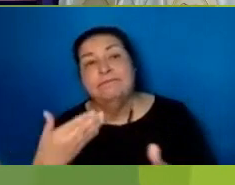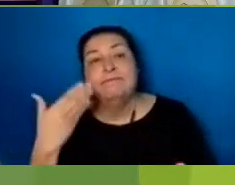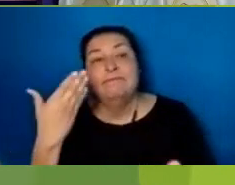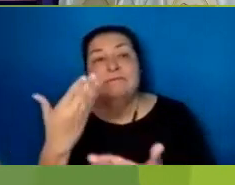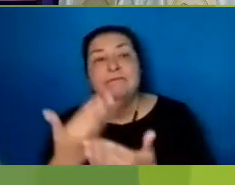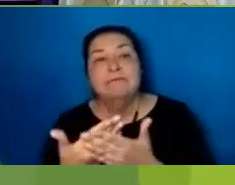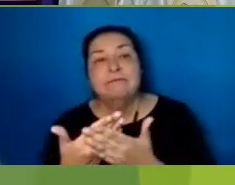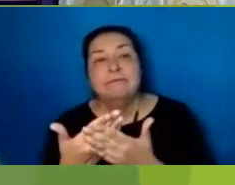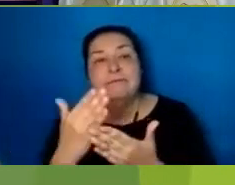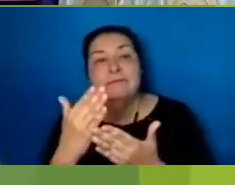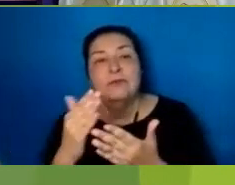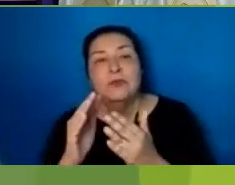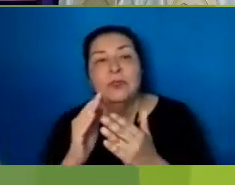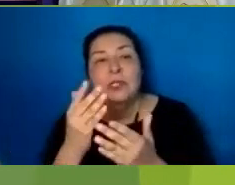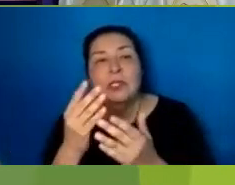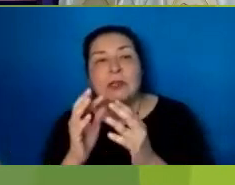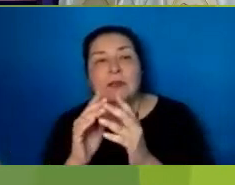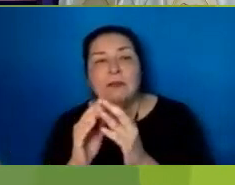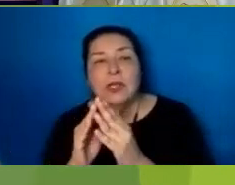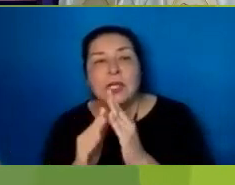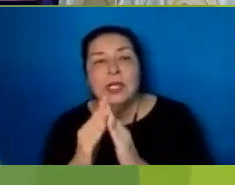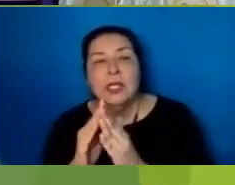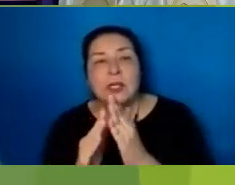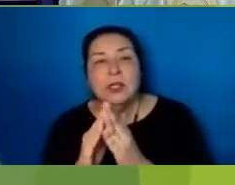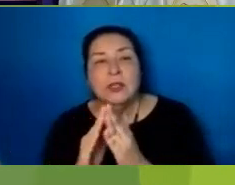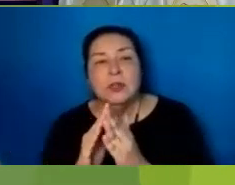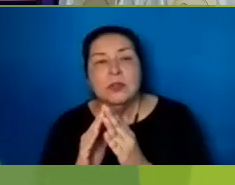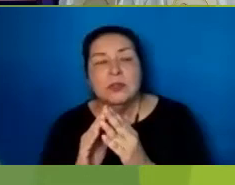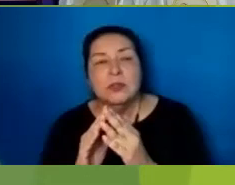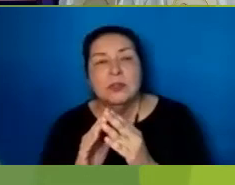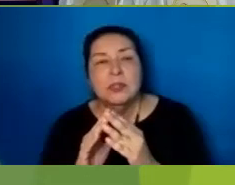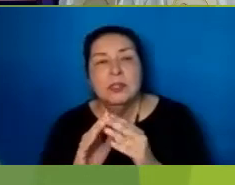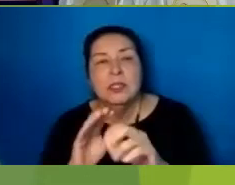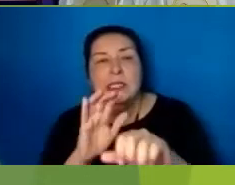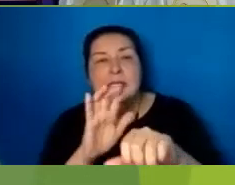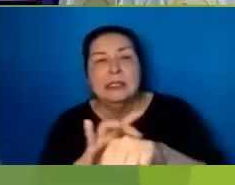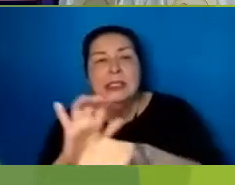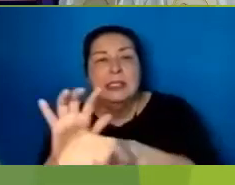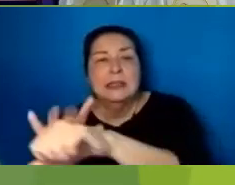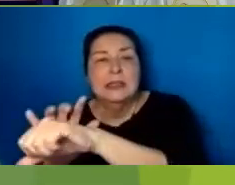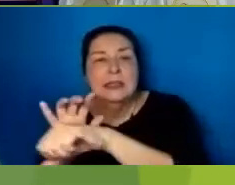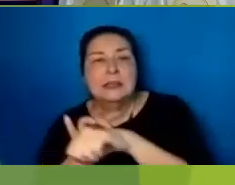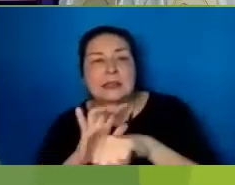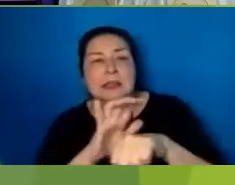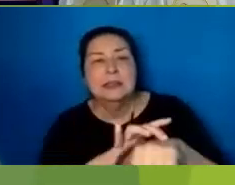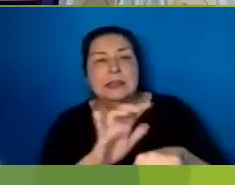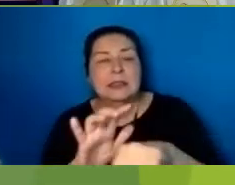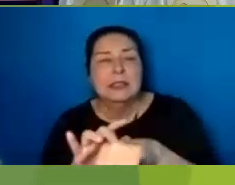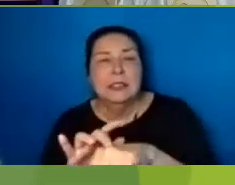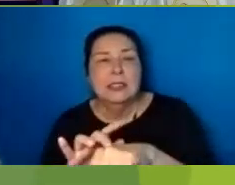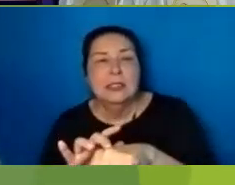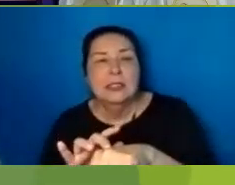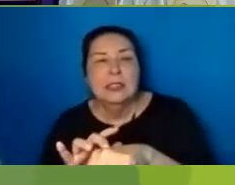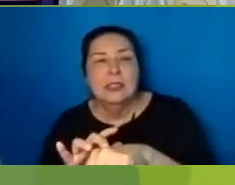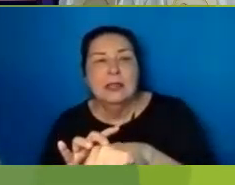fingers Red the breath The markings of the